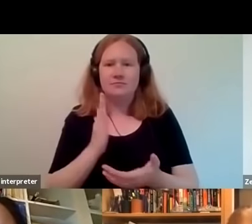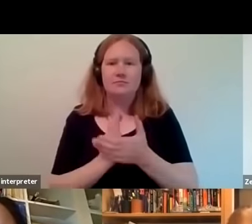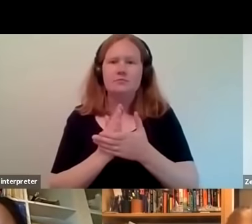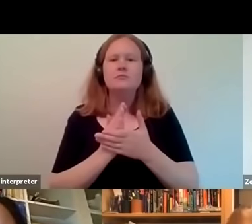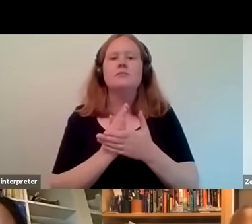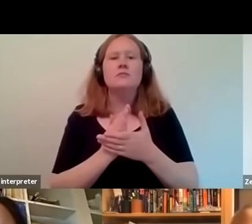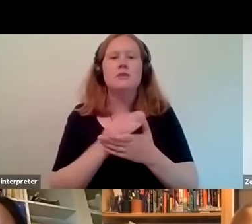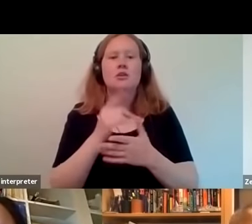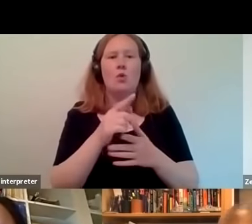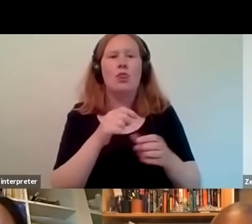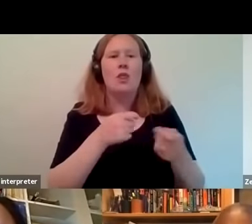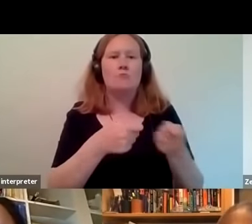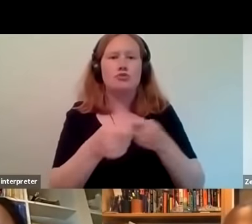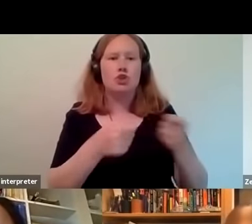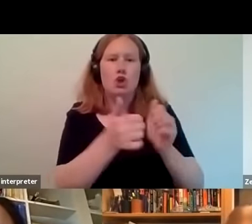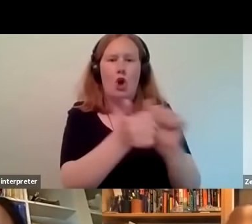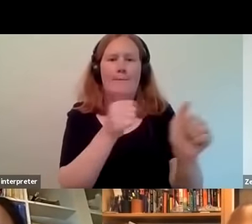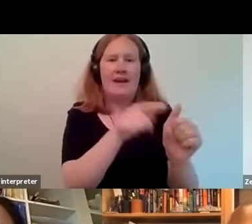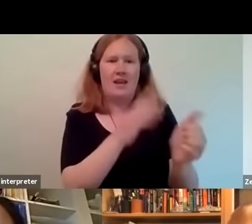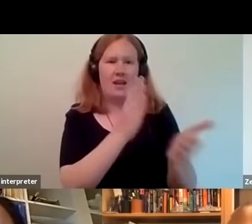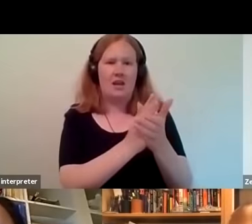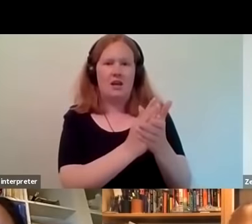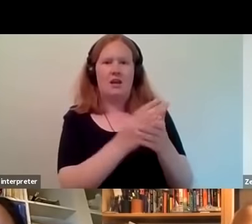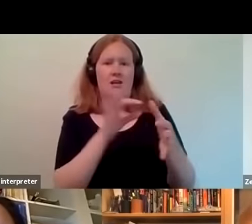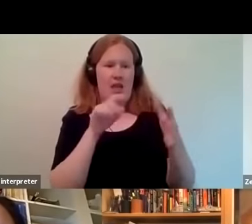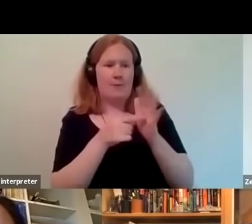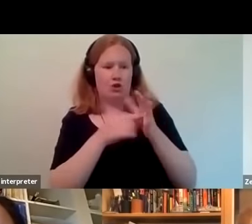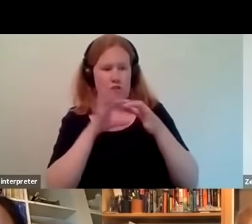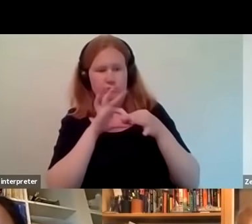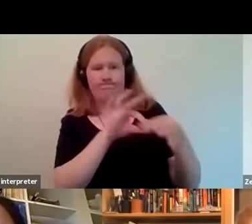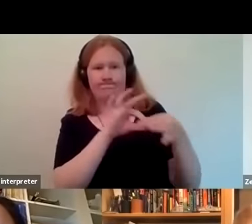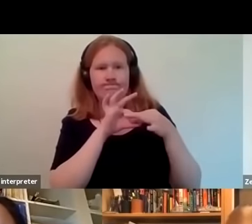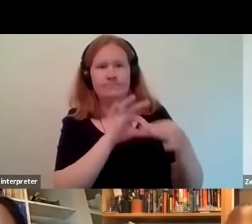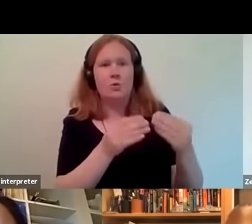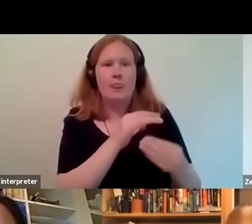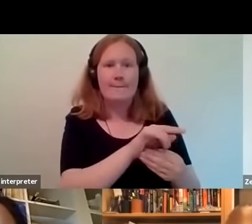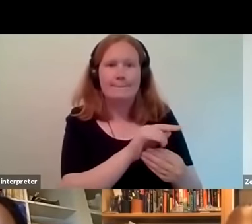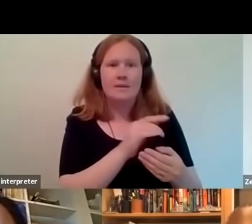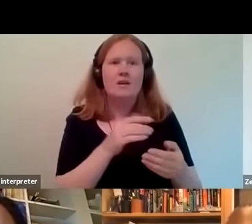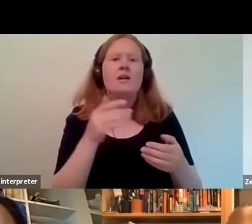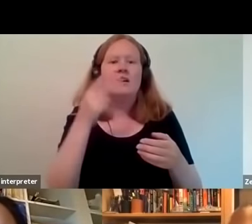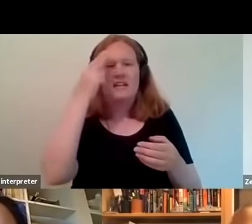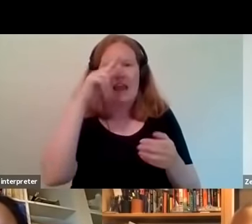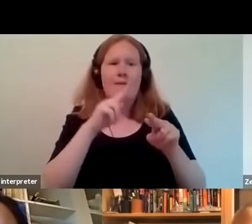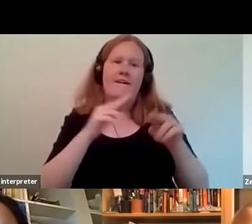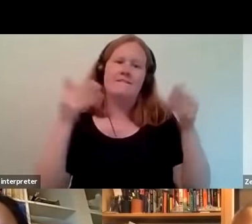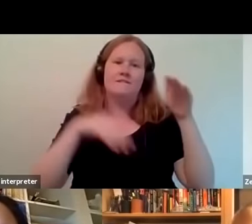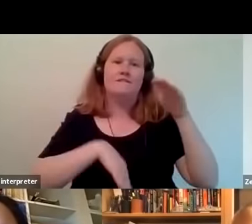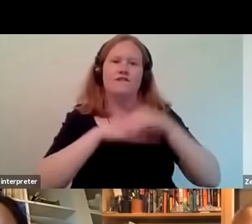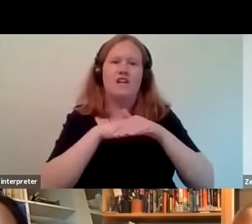the uh production company film production company um which you will have seen at the beginning uh fully focused because